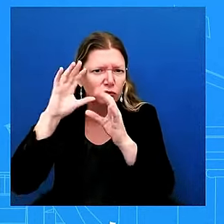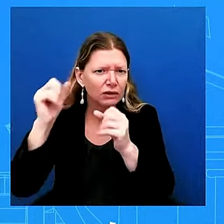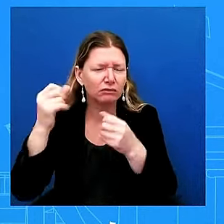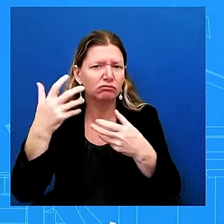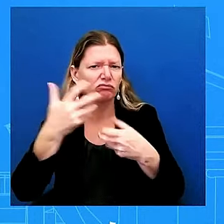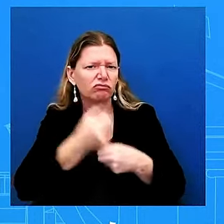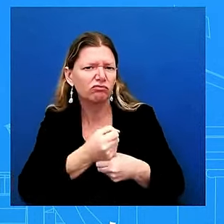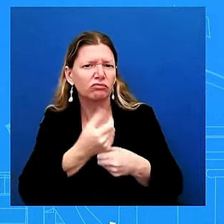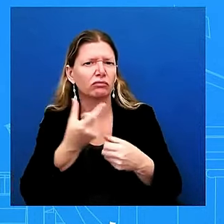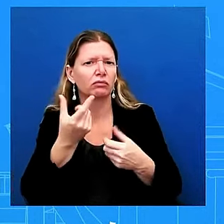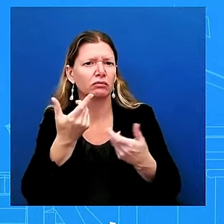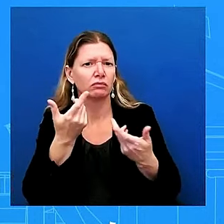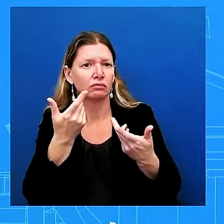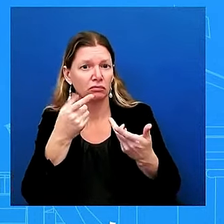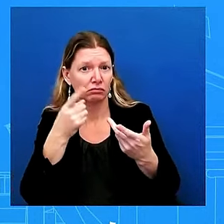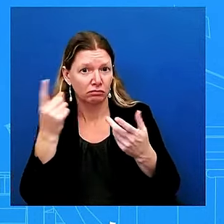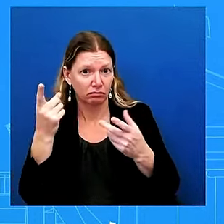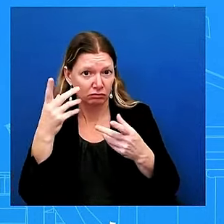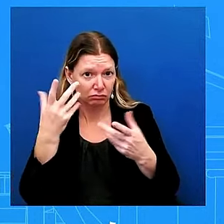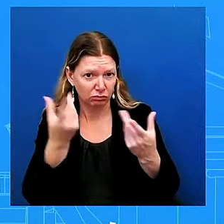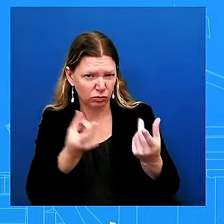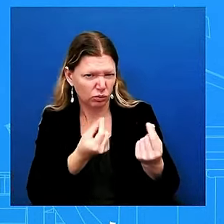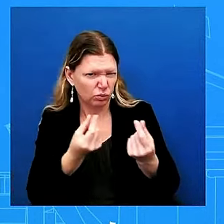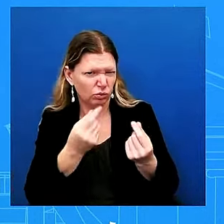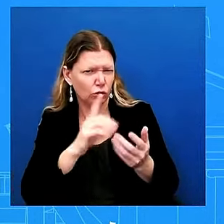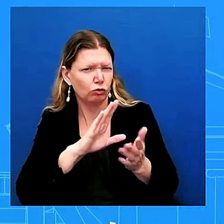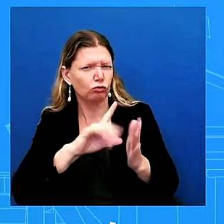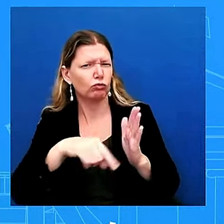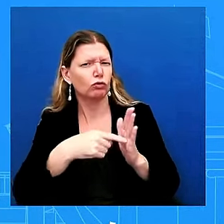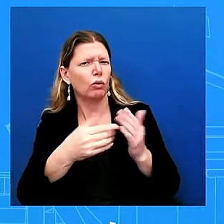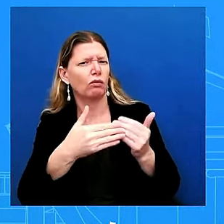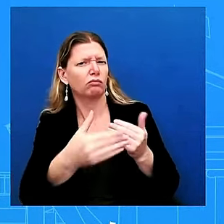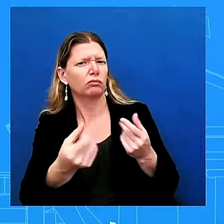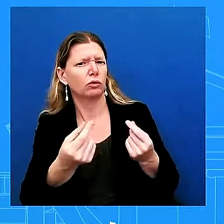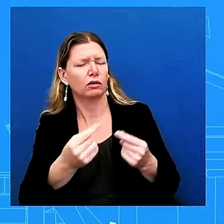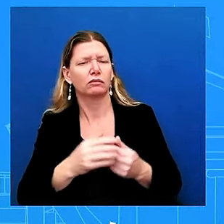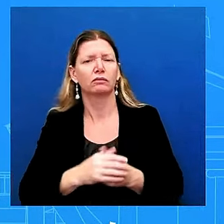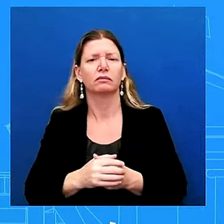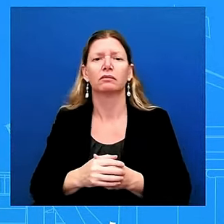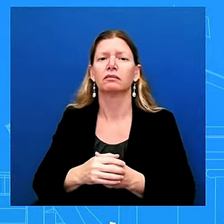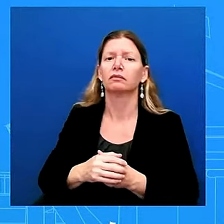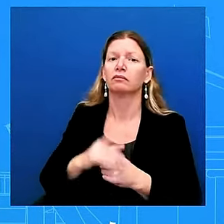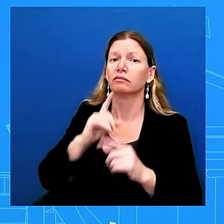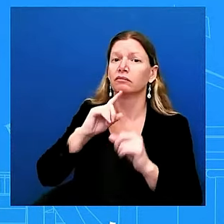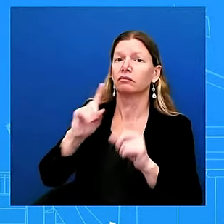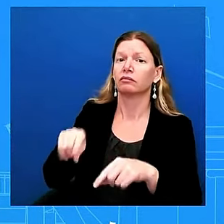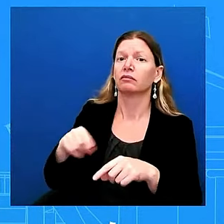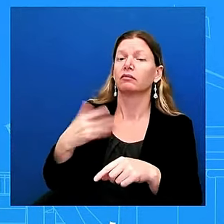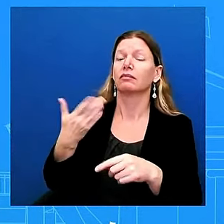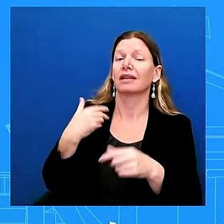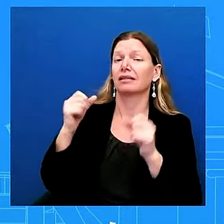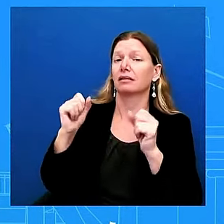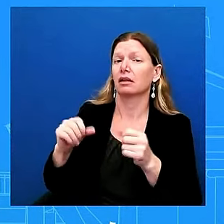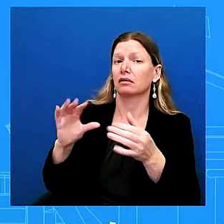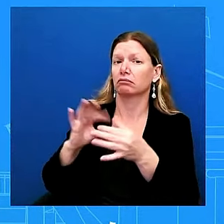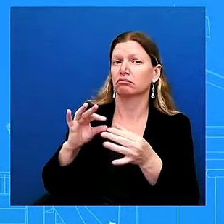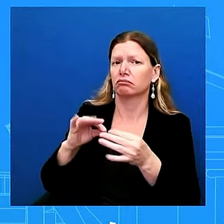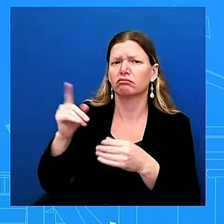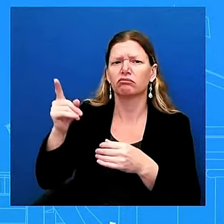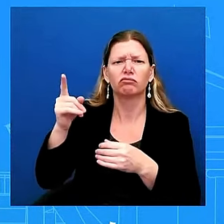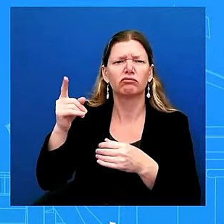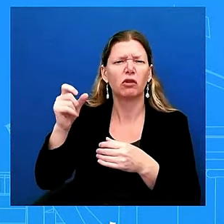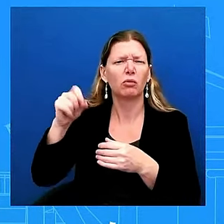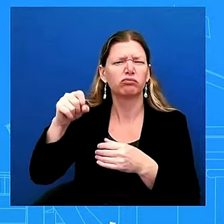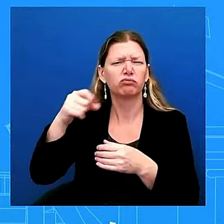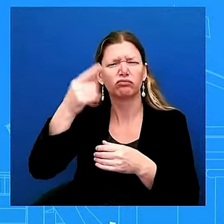that uh she is certainly uh has been kept uh briefed on the situation and the uh certainly the affected areas the